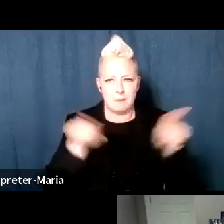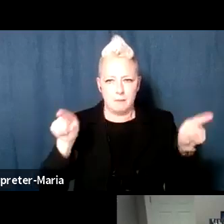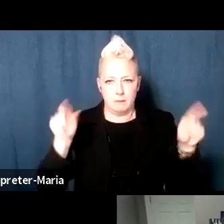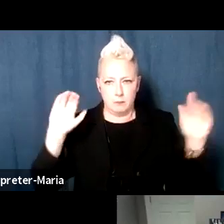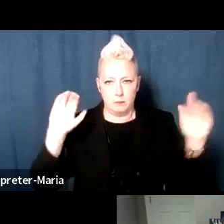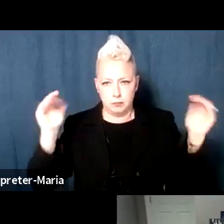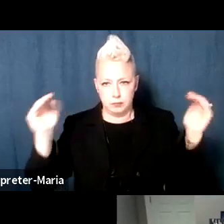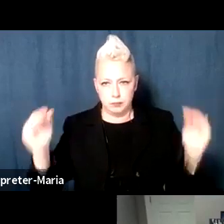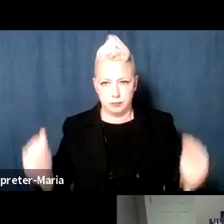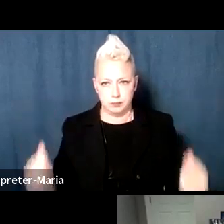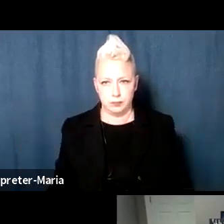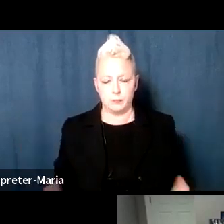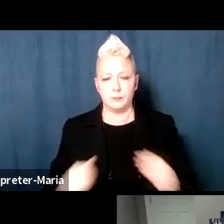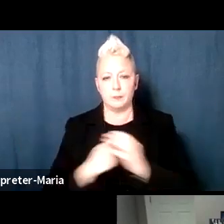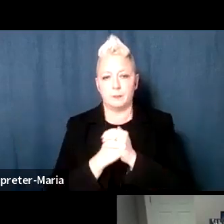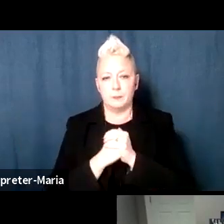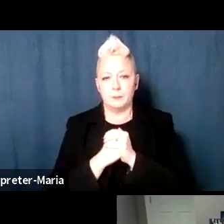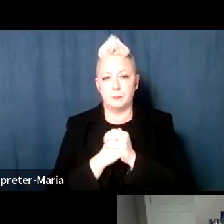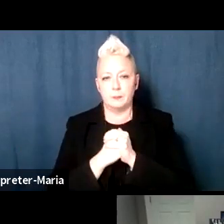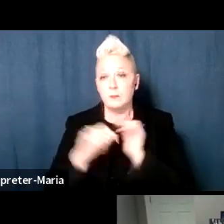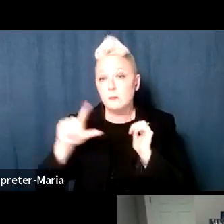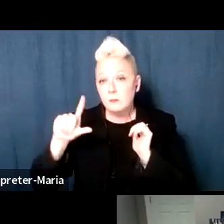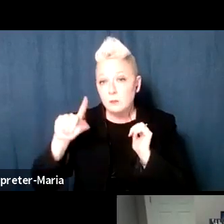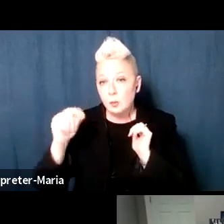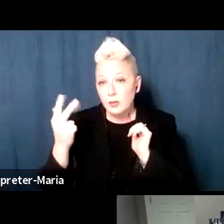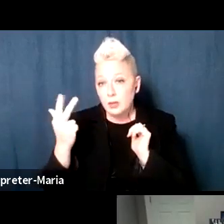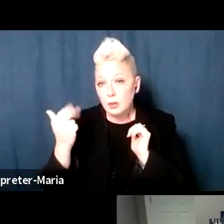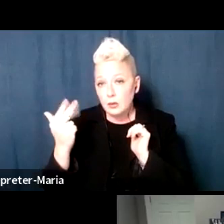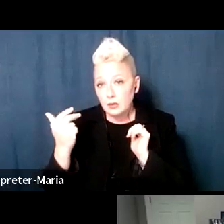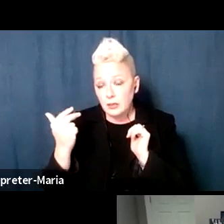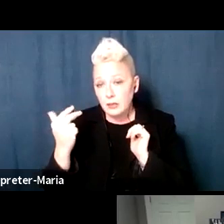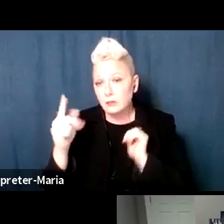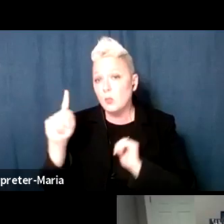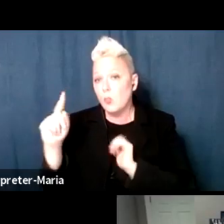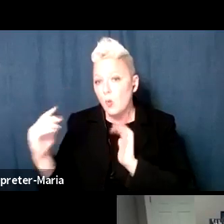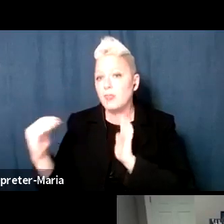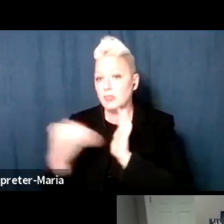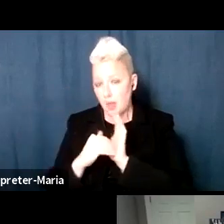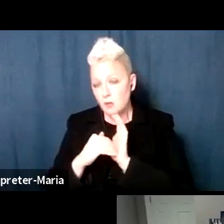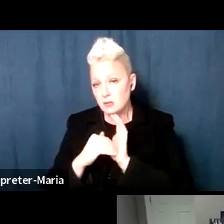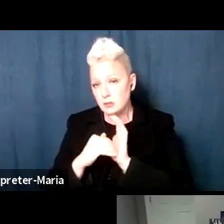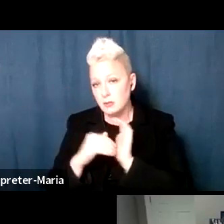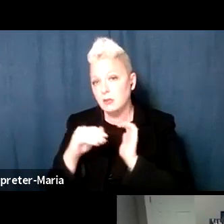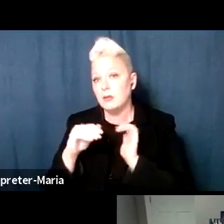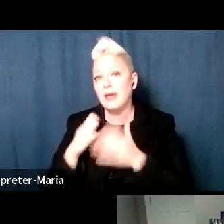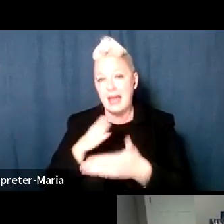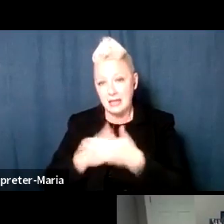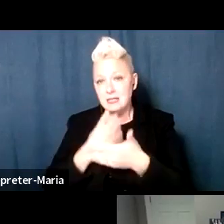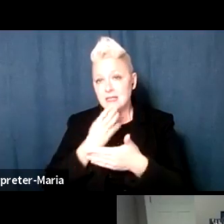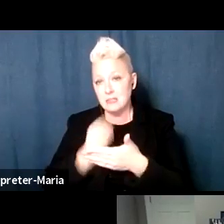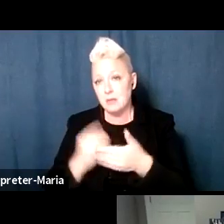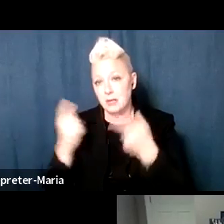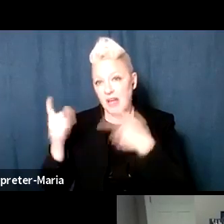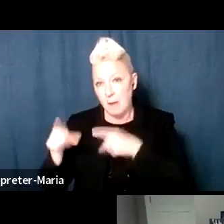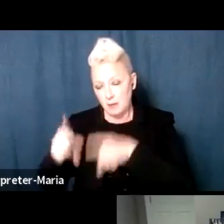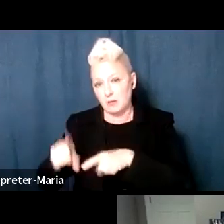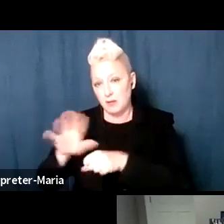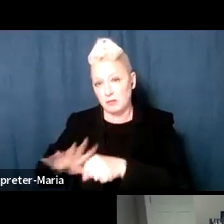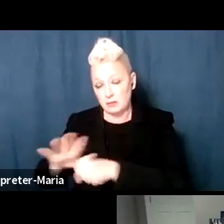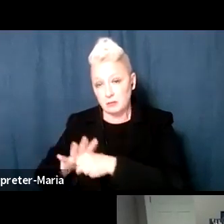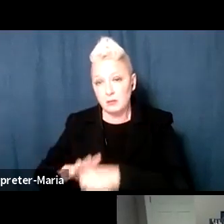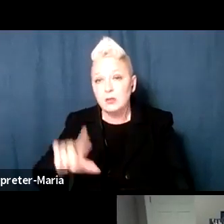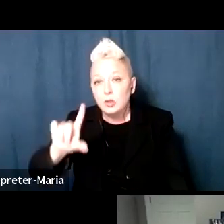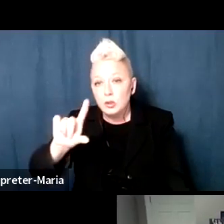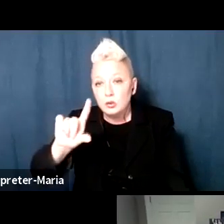In 2013, we recorded about 1000 anti-Semitic incidents across the country. In 2020,